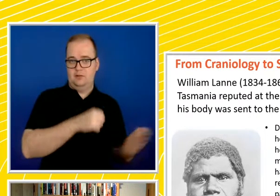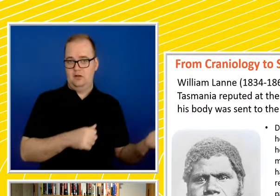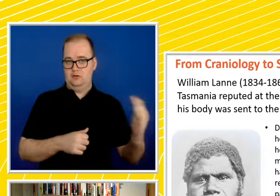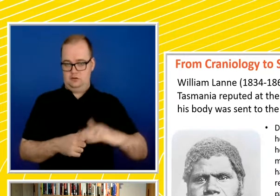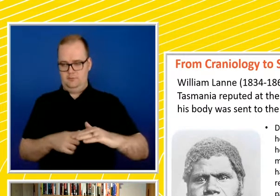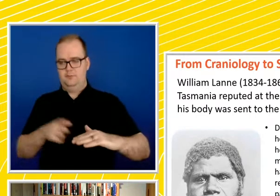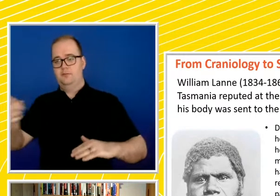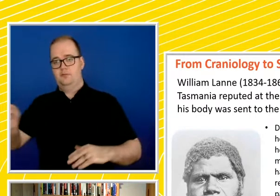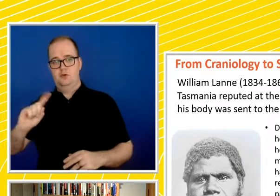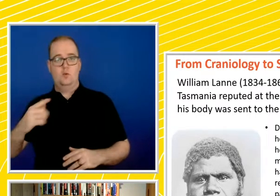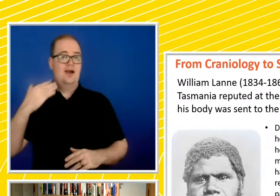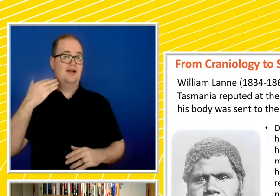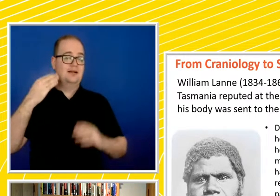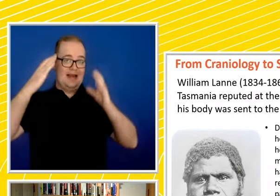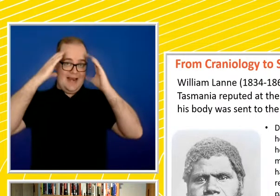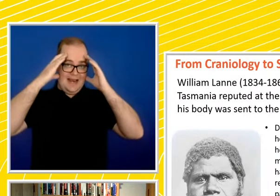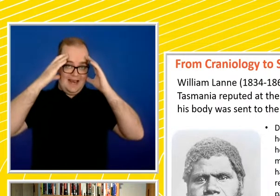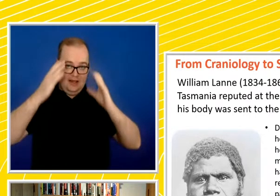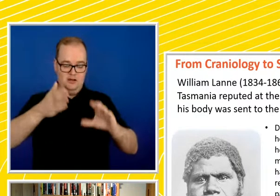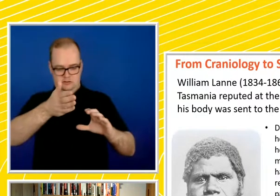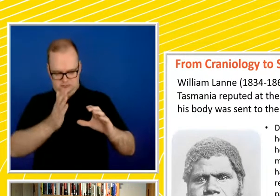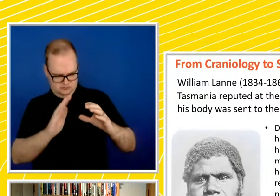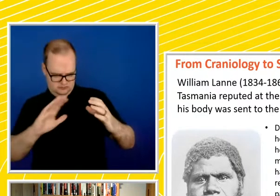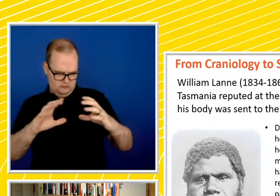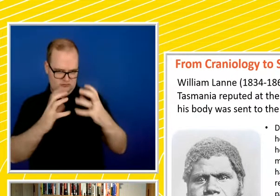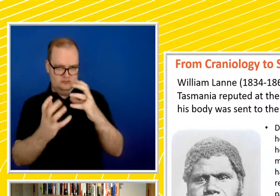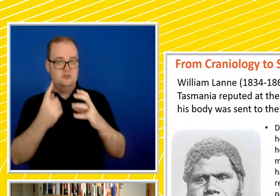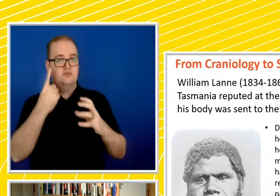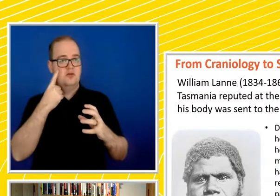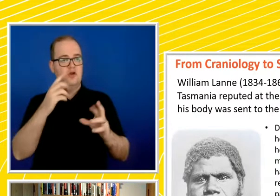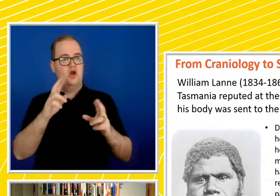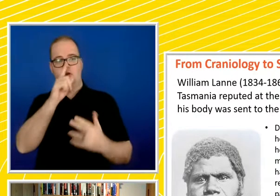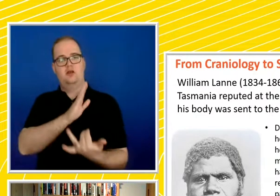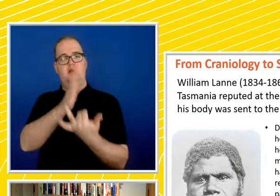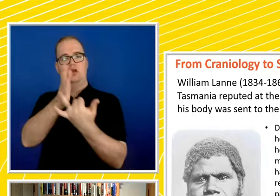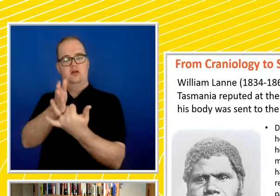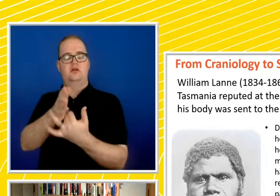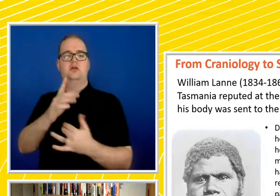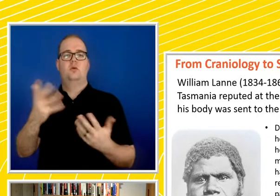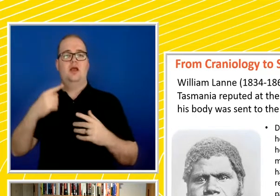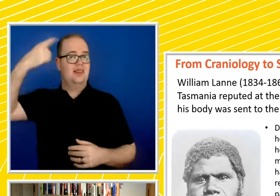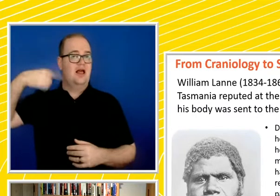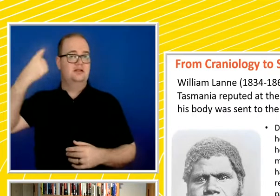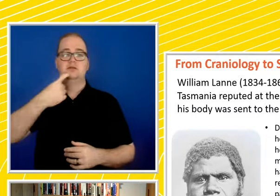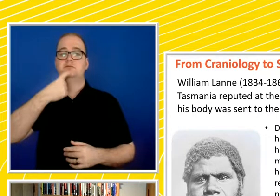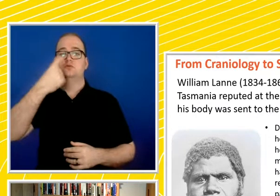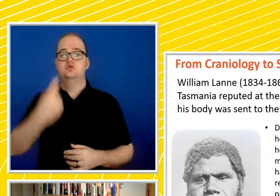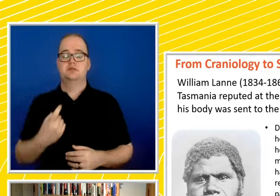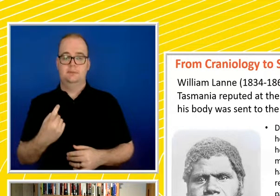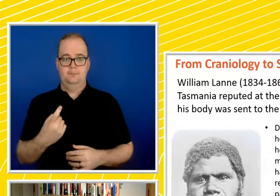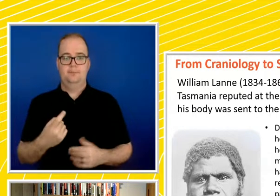Lunny's head in the hope that he could send it to the Hunterian Museum in London and then Stokel,